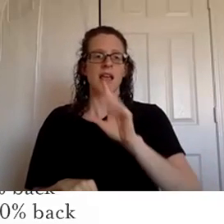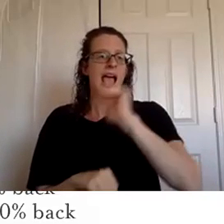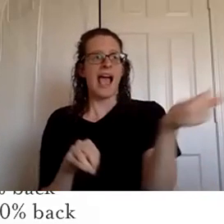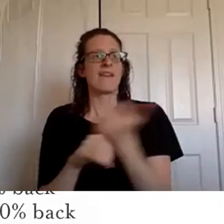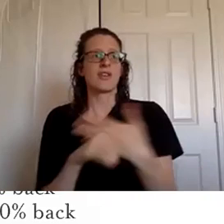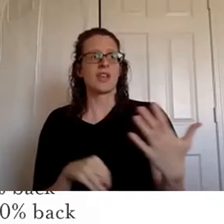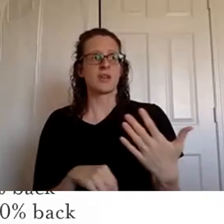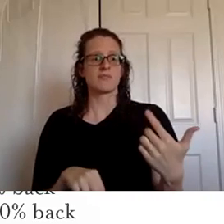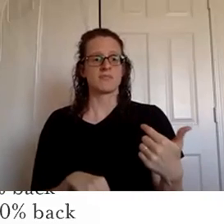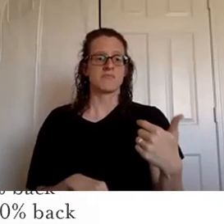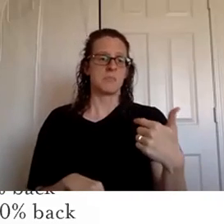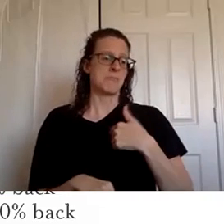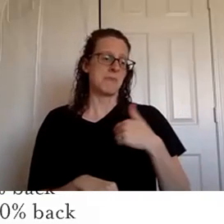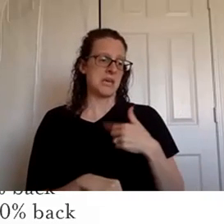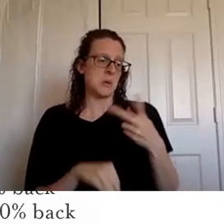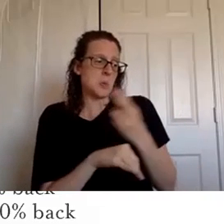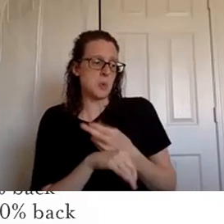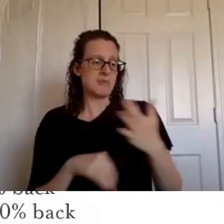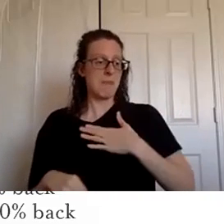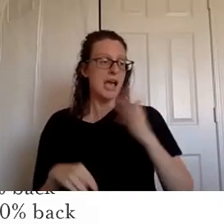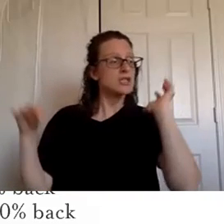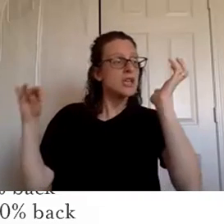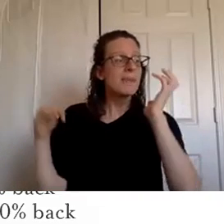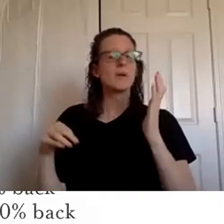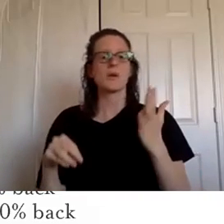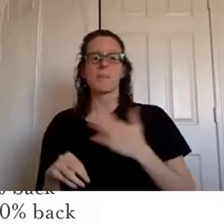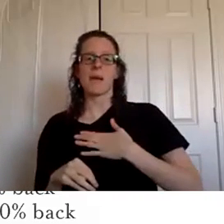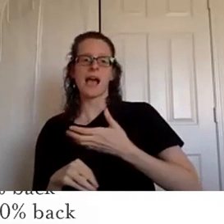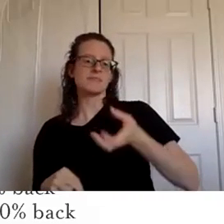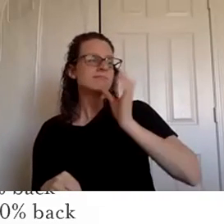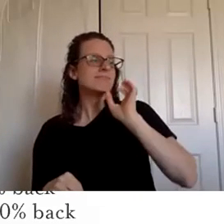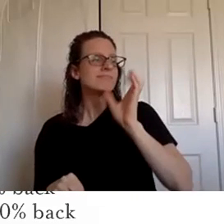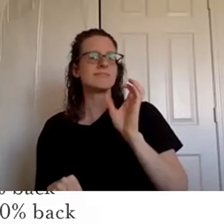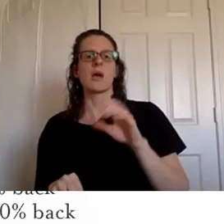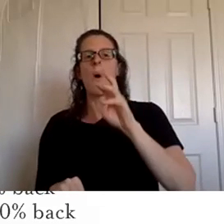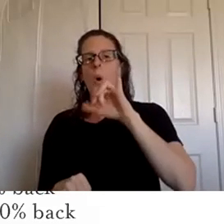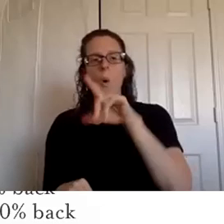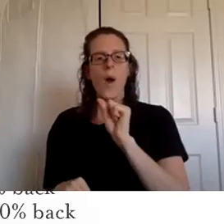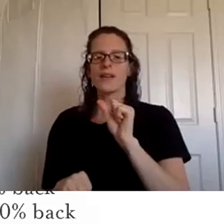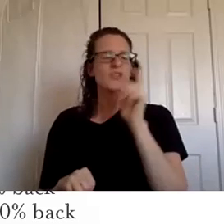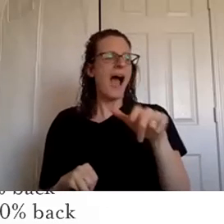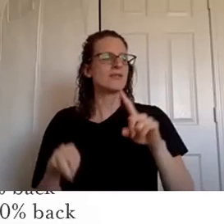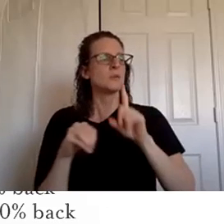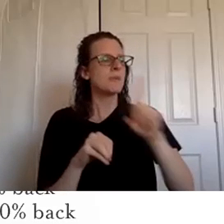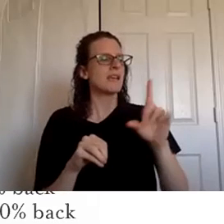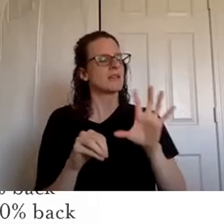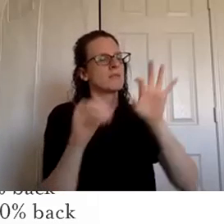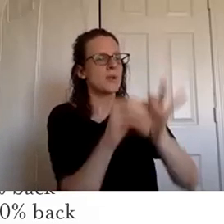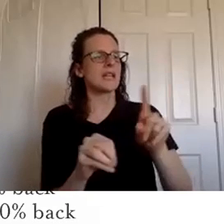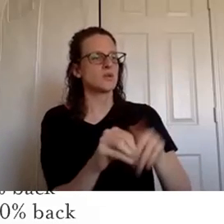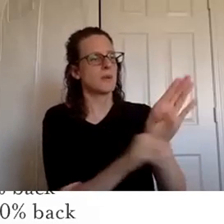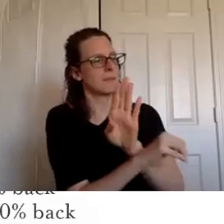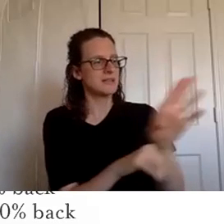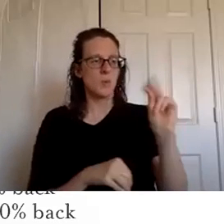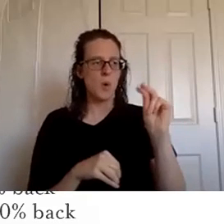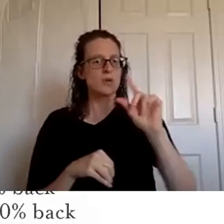to be a business purchase it can be your shampoo it can be your ningsha red it can be your oils um it just has to be 100 pv for